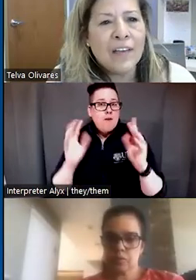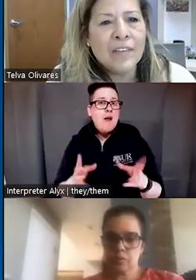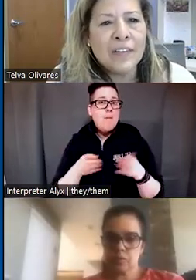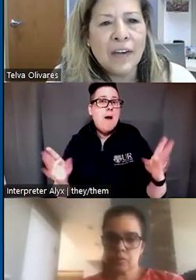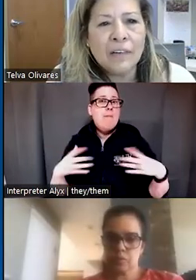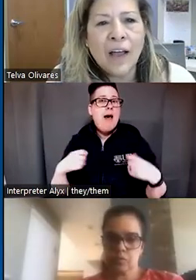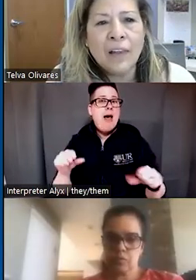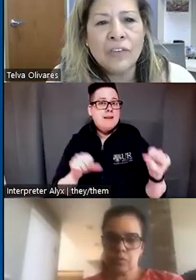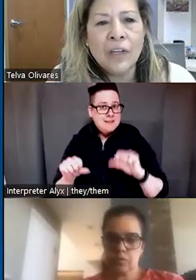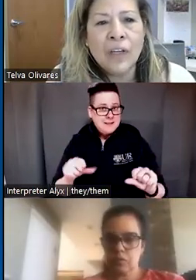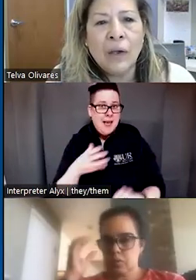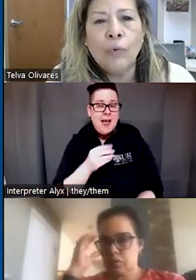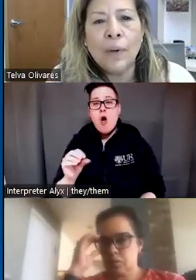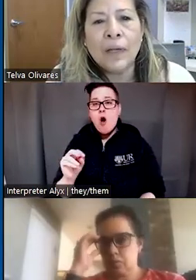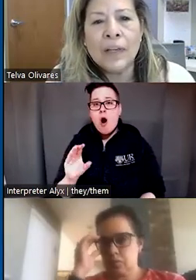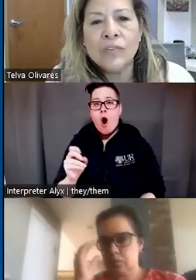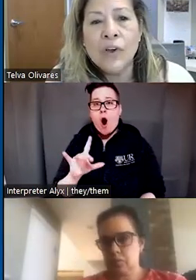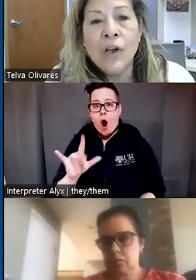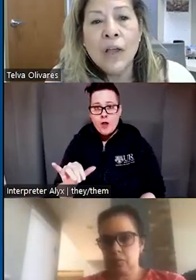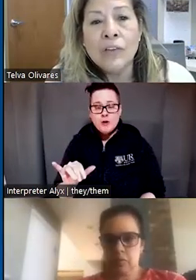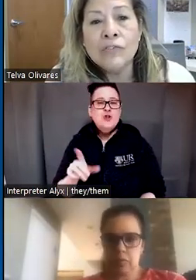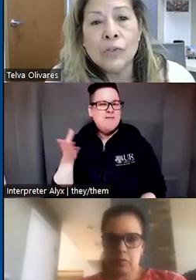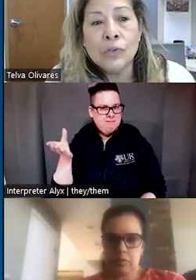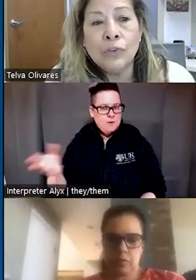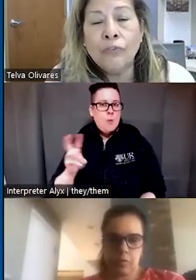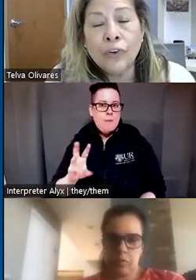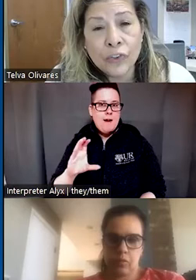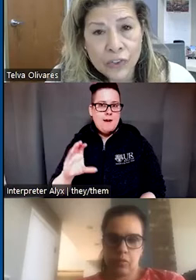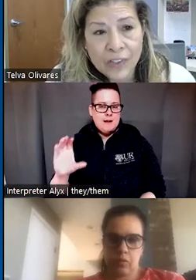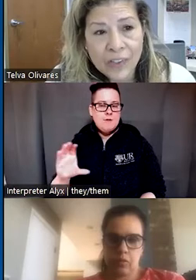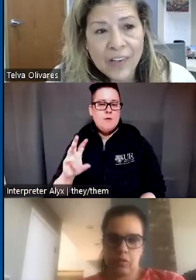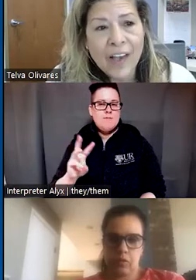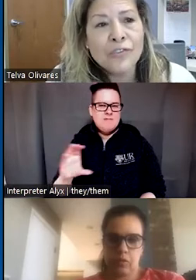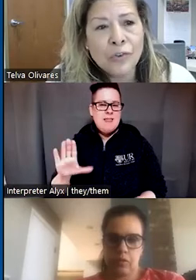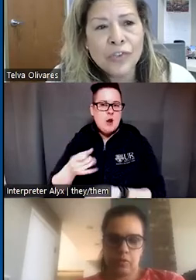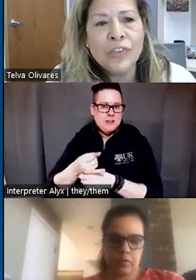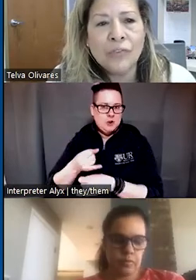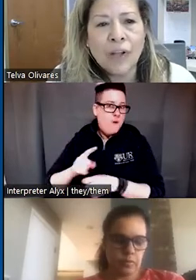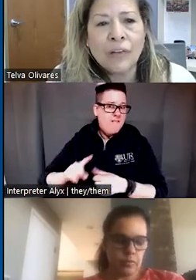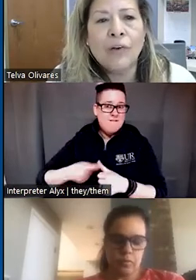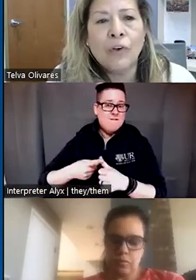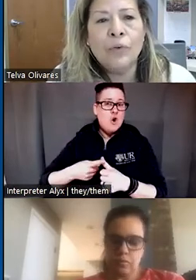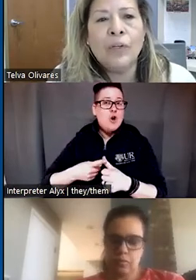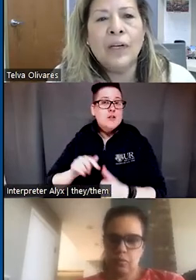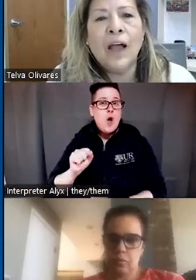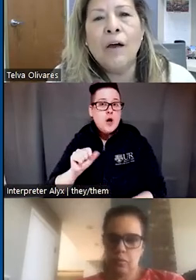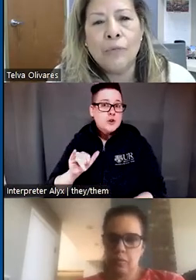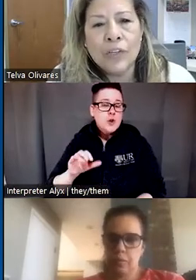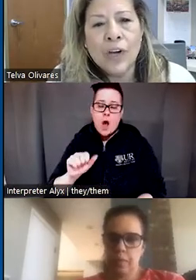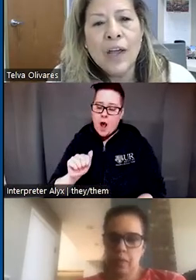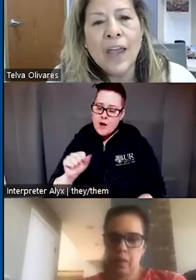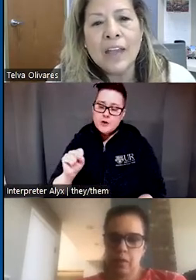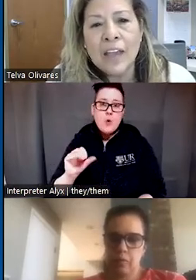health sciences and oncology in Wilman Cancer Institute's first Associate Director of Community